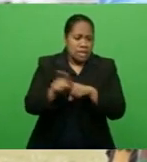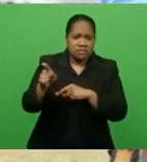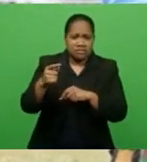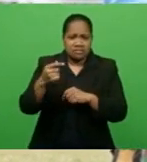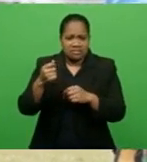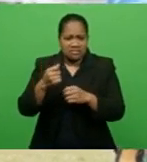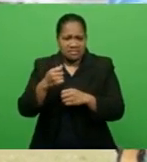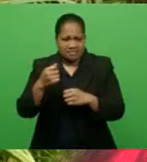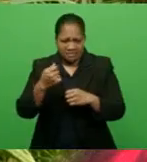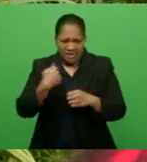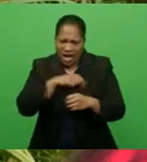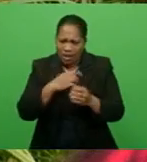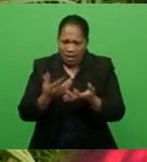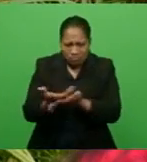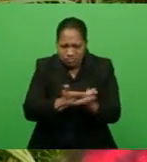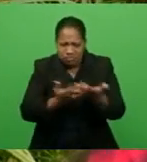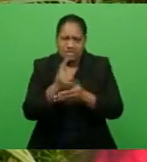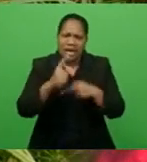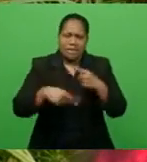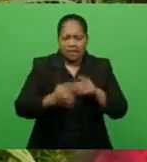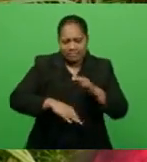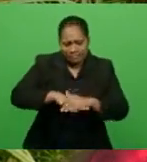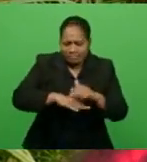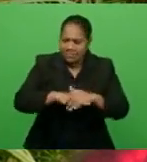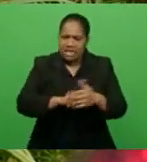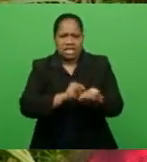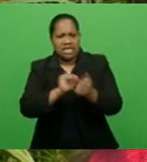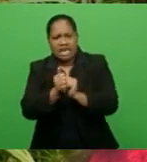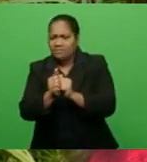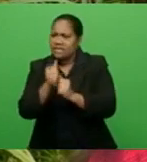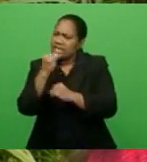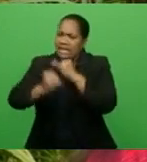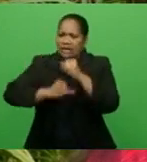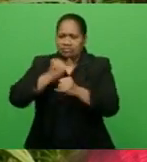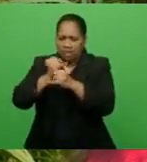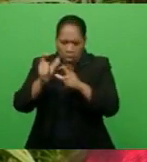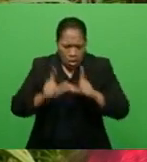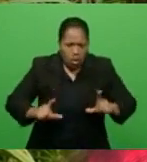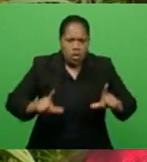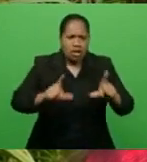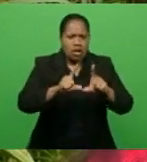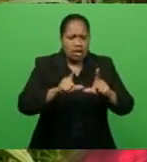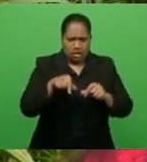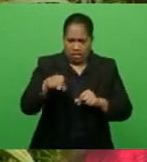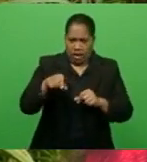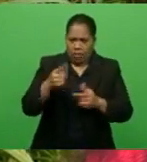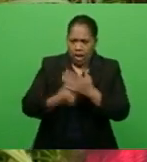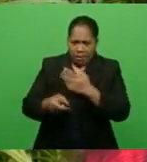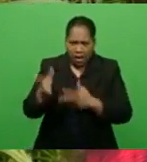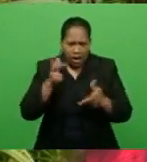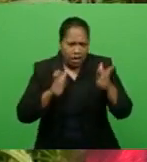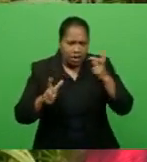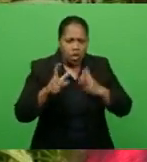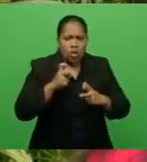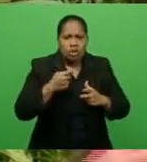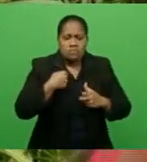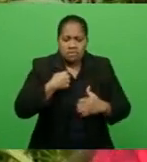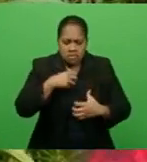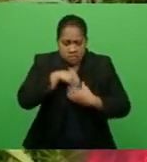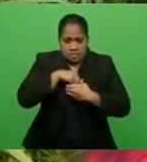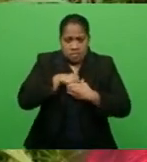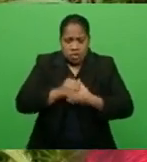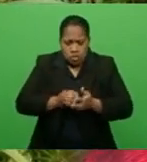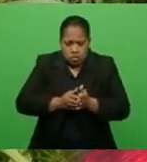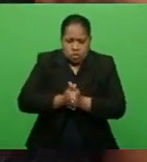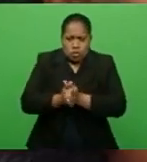topics are about football, the games, the international games, local games. So that thing really motivated me to go